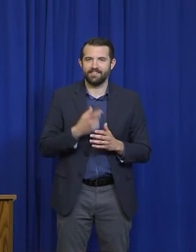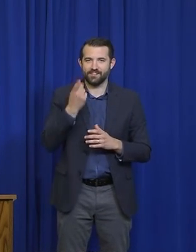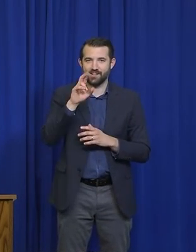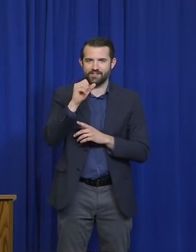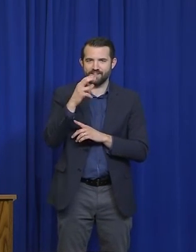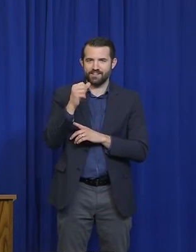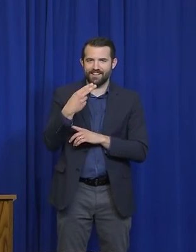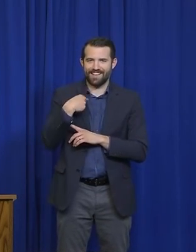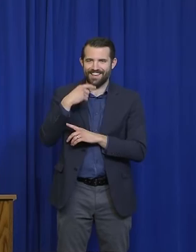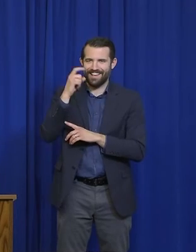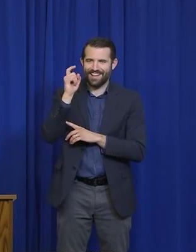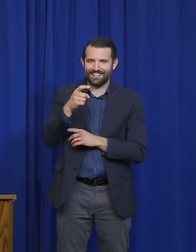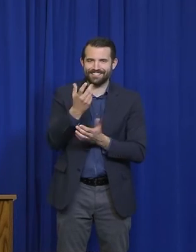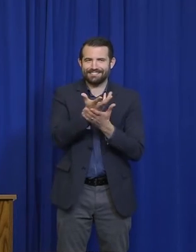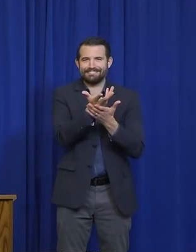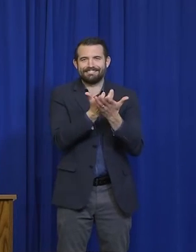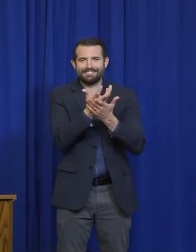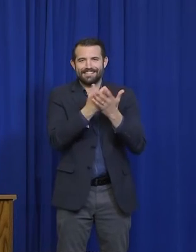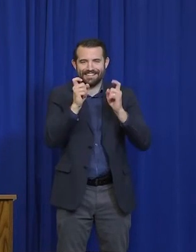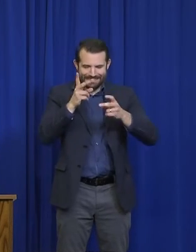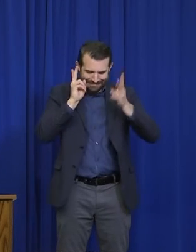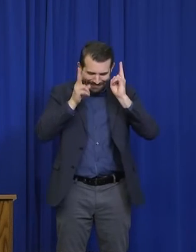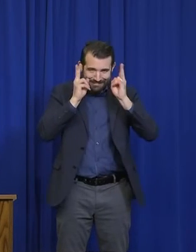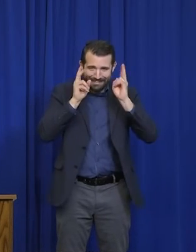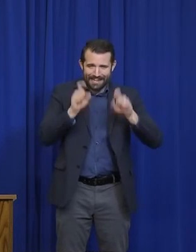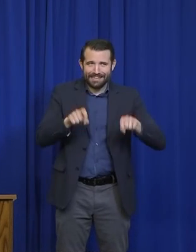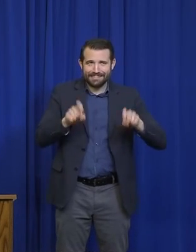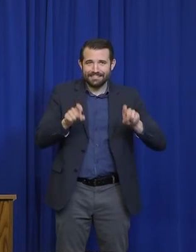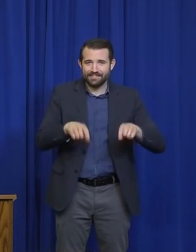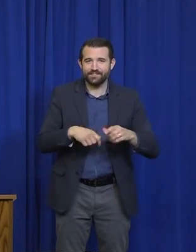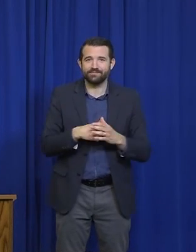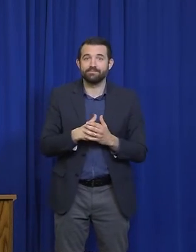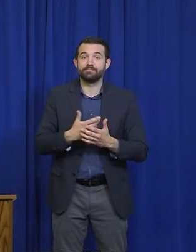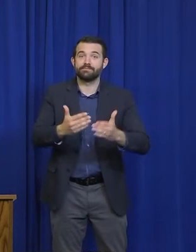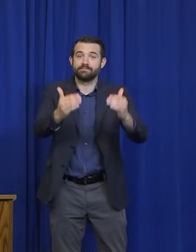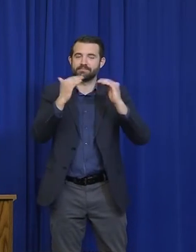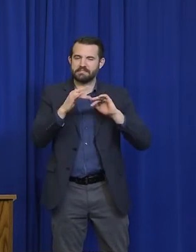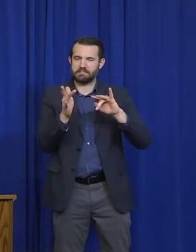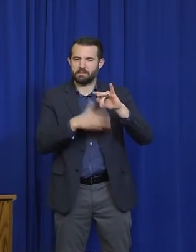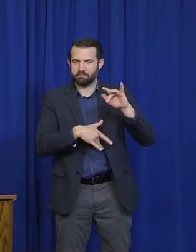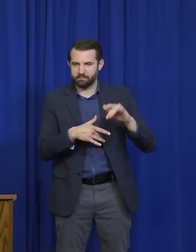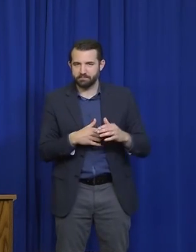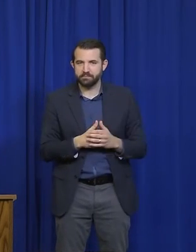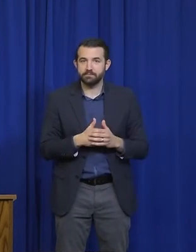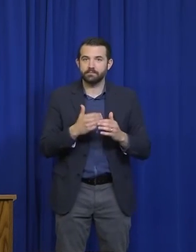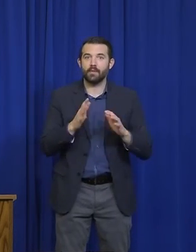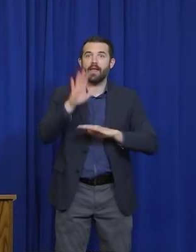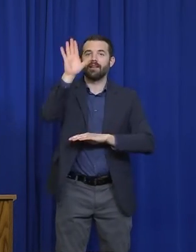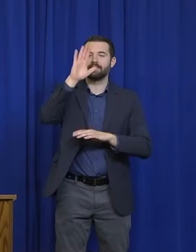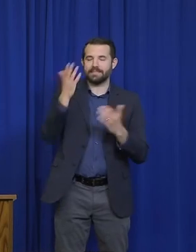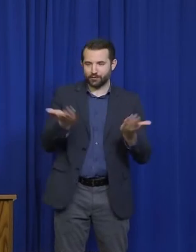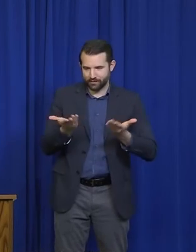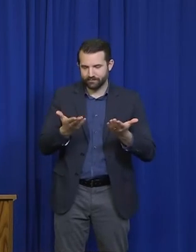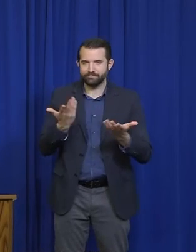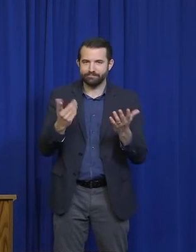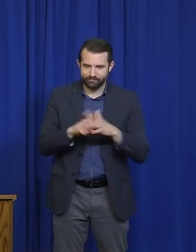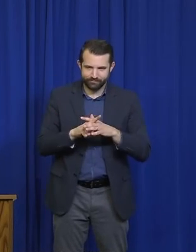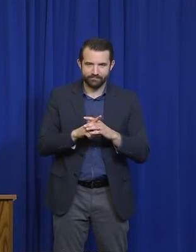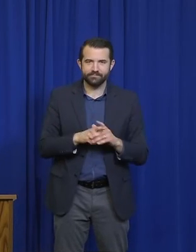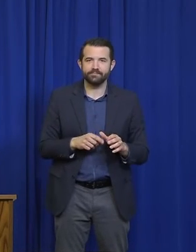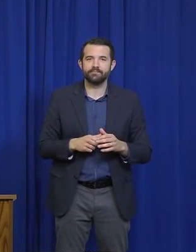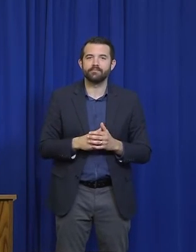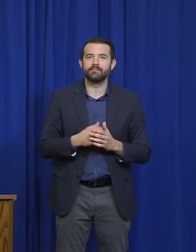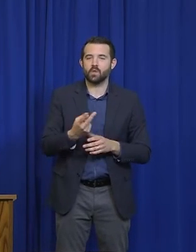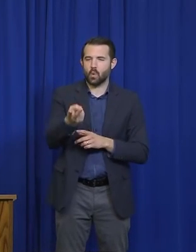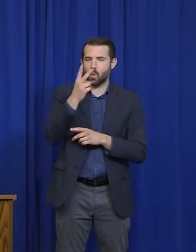We will. Michael, we'll come back to you in just a second. We'll turn now to Steve. I you. Oh, okay, great. I have two questions. One